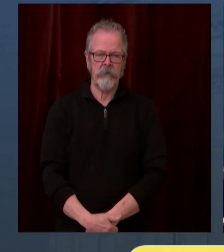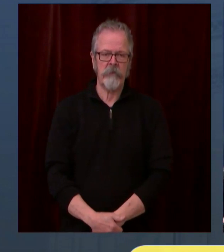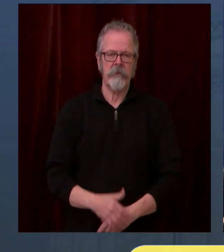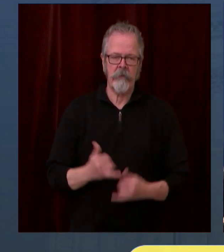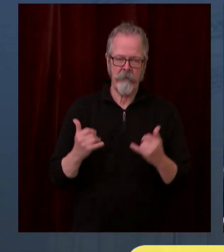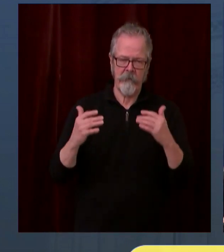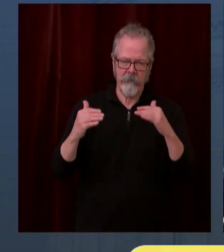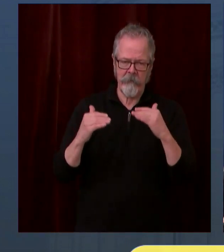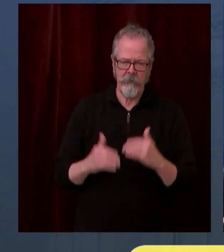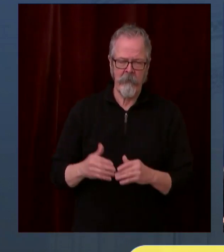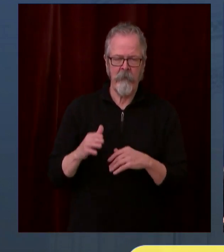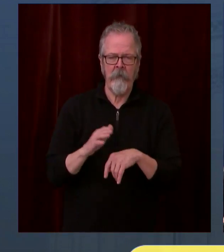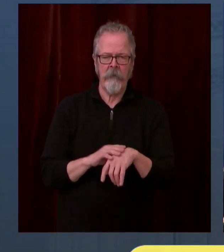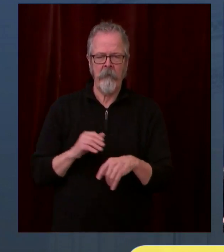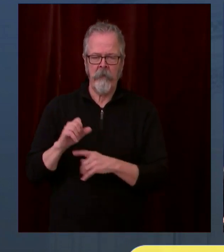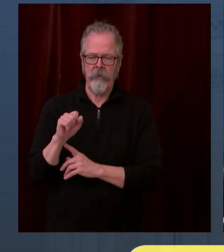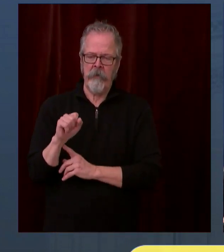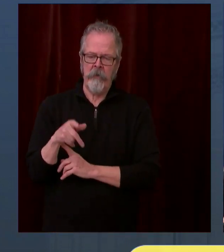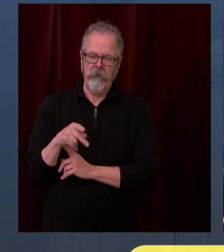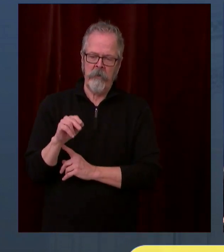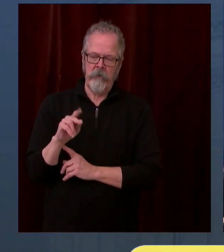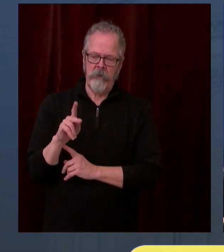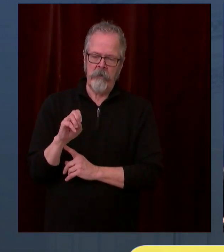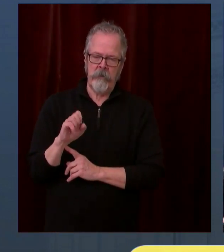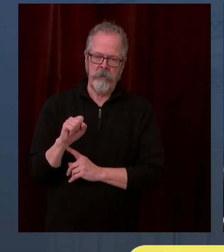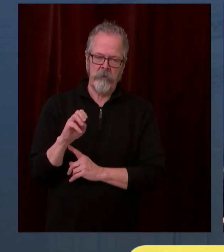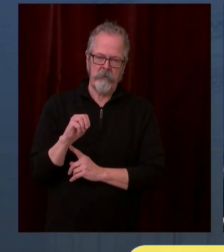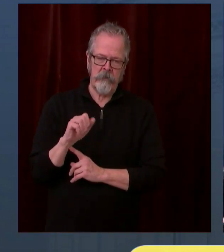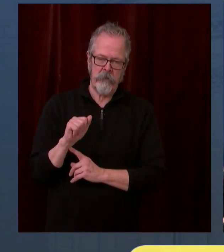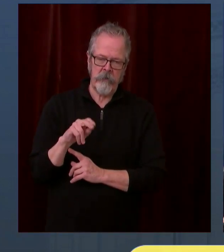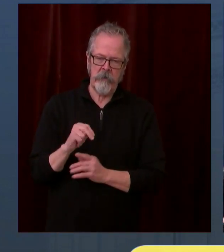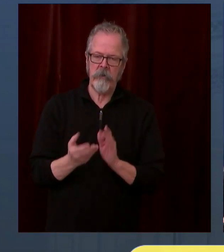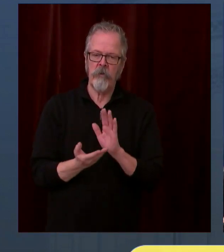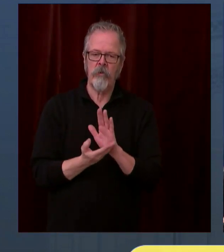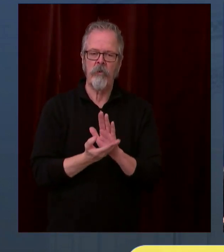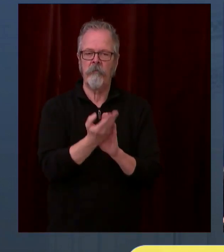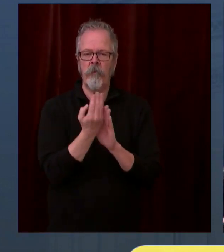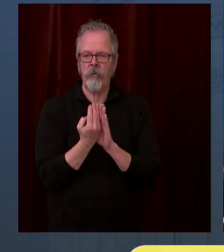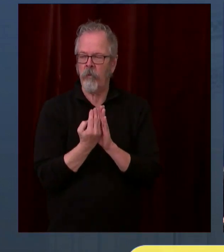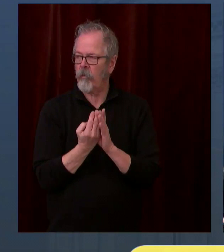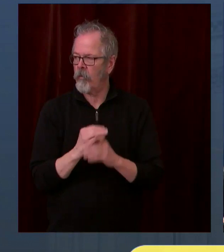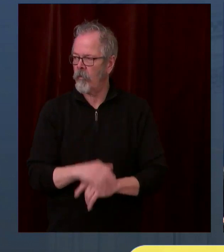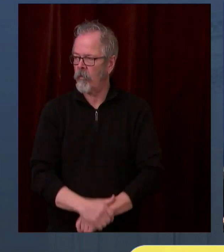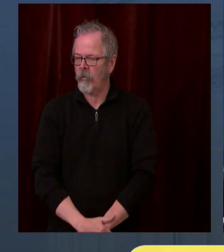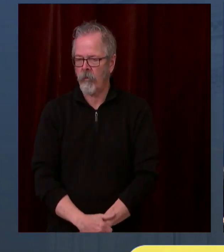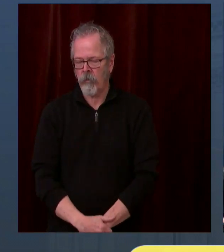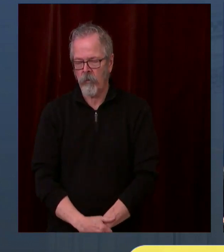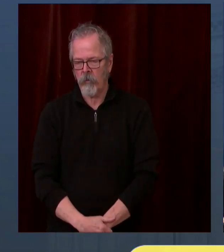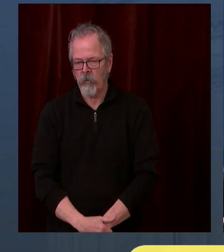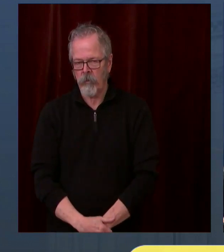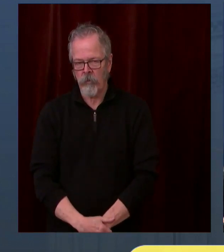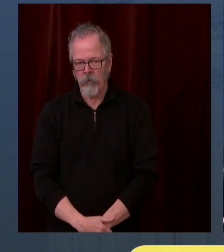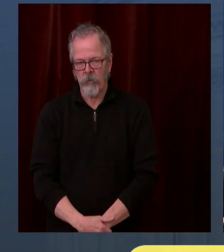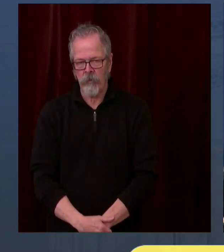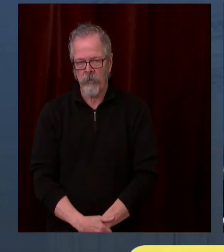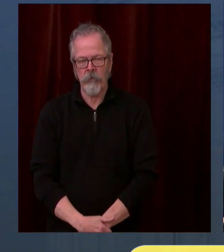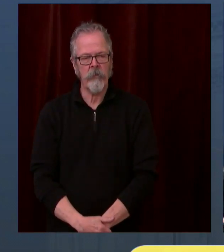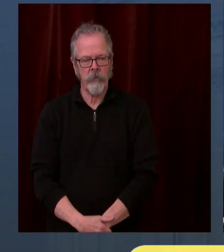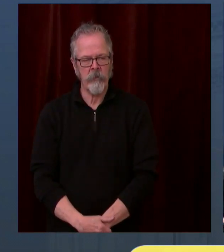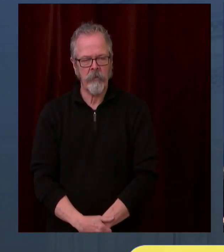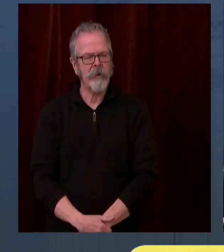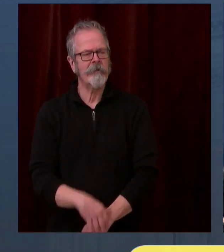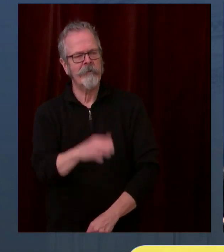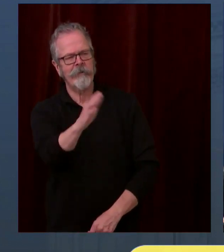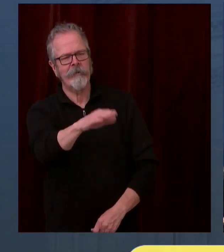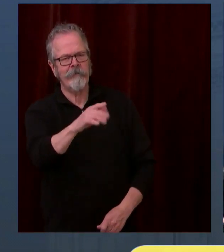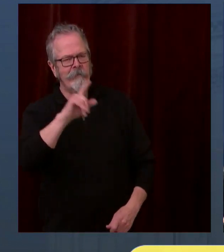Hi, Governor. You mentioned some new flexibility and guidance for vaccination groups that would allow those in